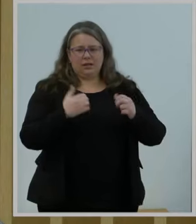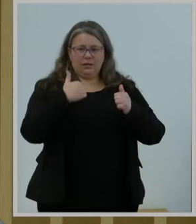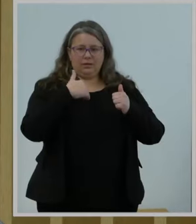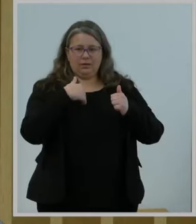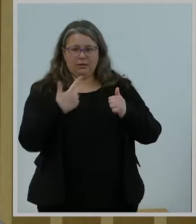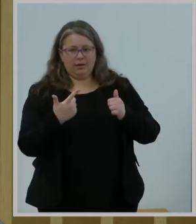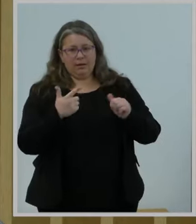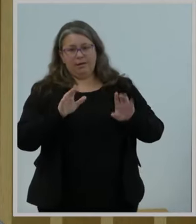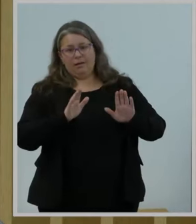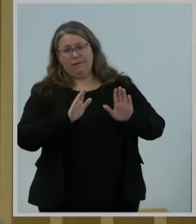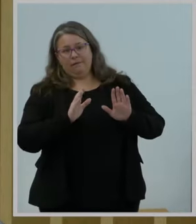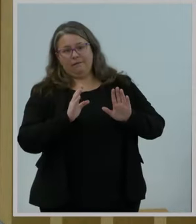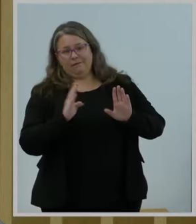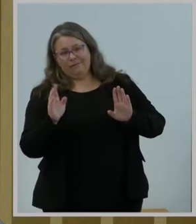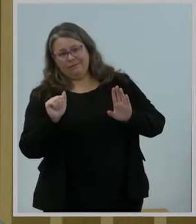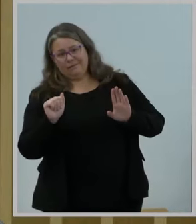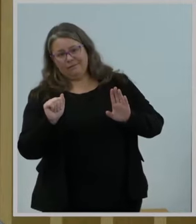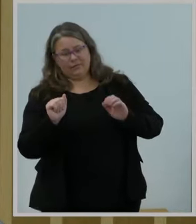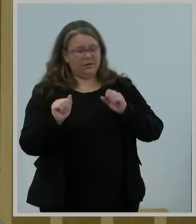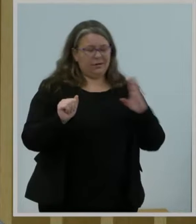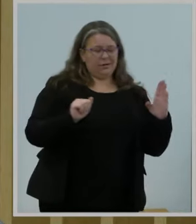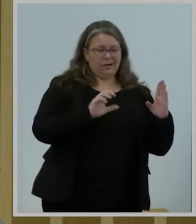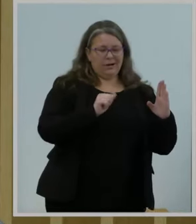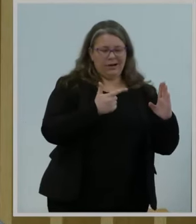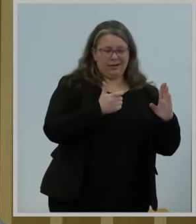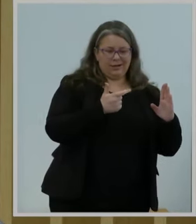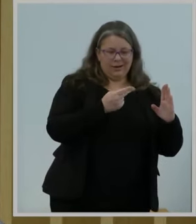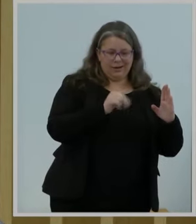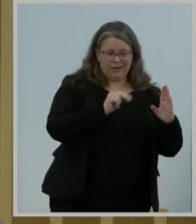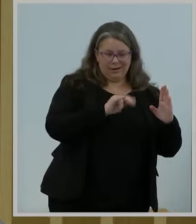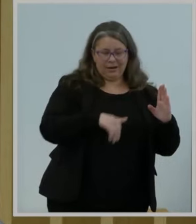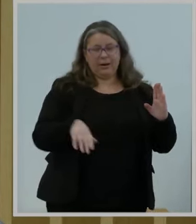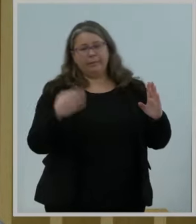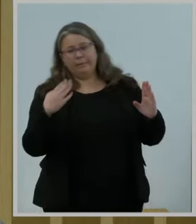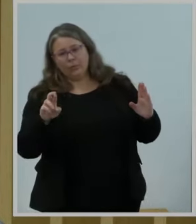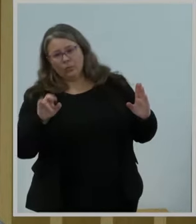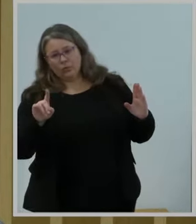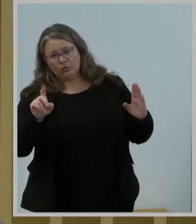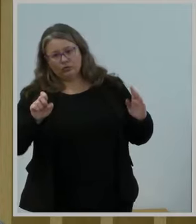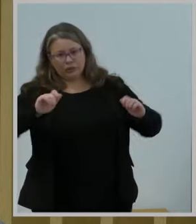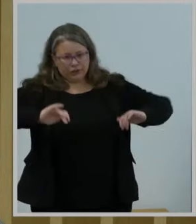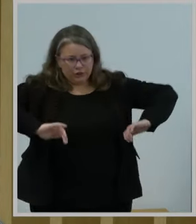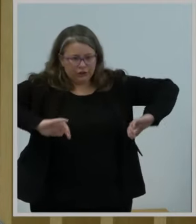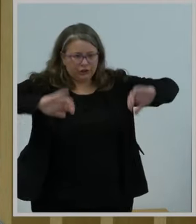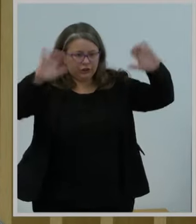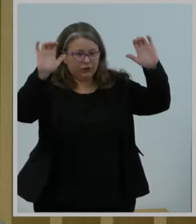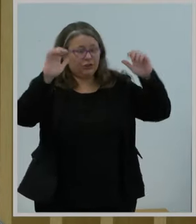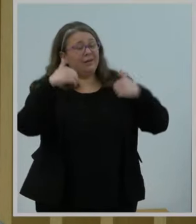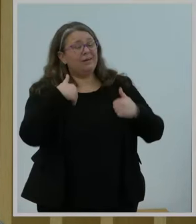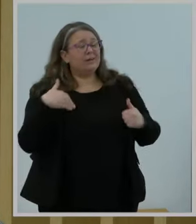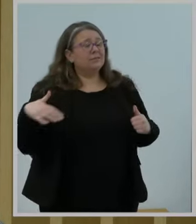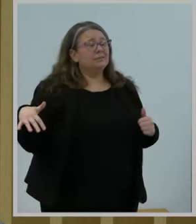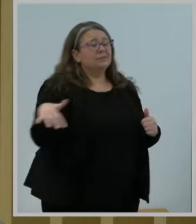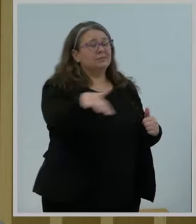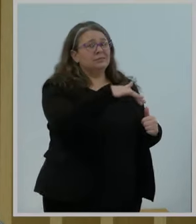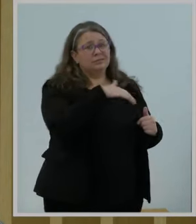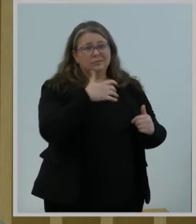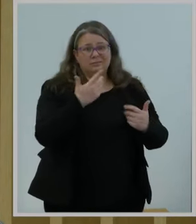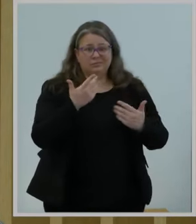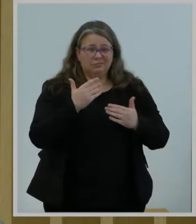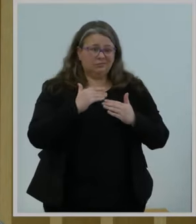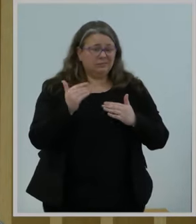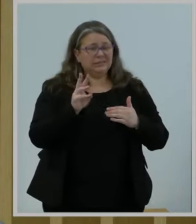east. The 9,000 or so households in the county are spread across its 600 square miles of forest, fields,